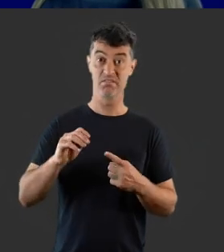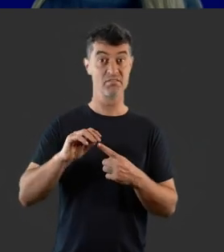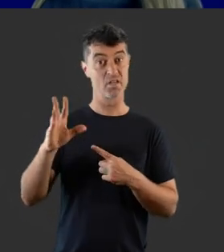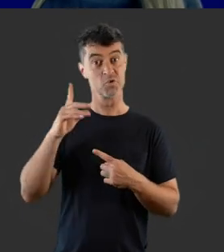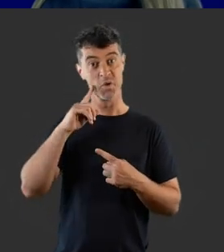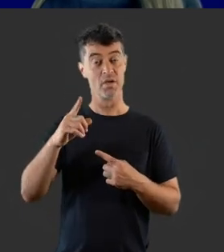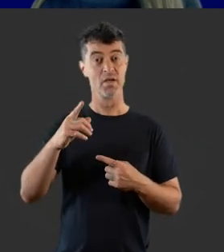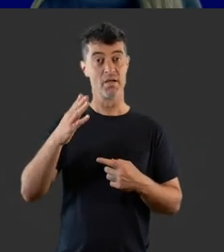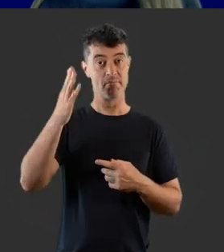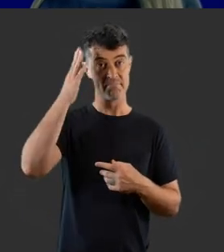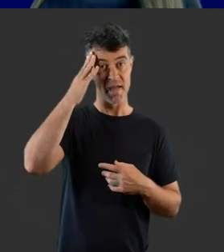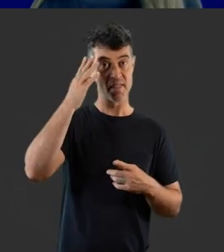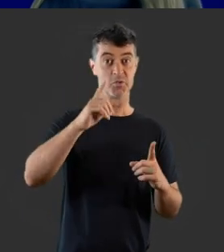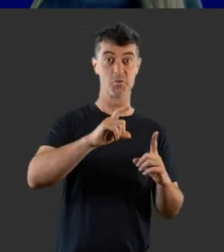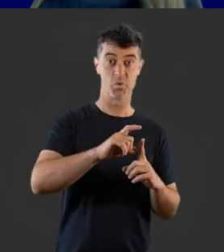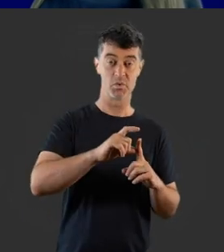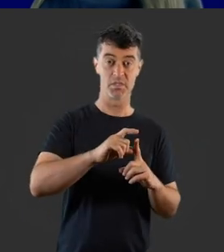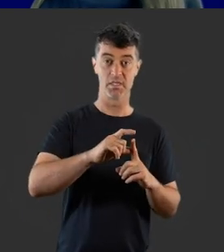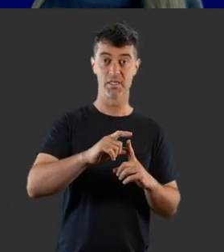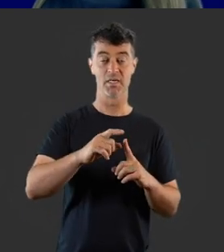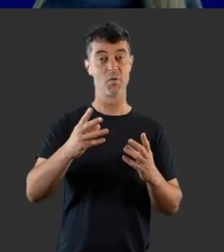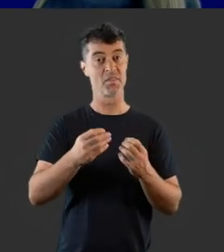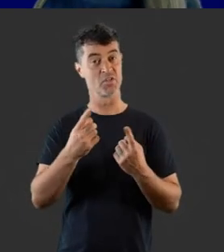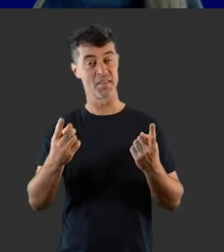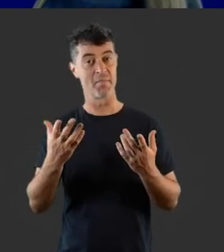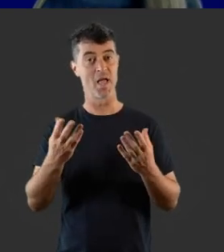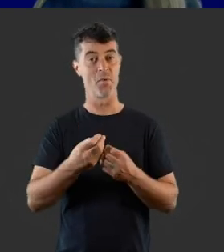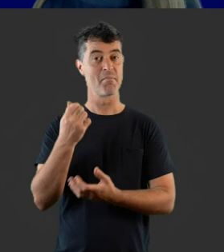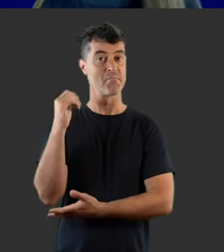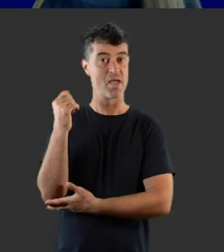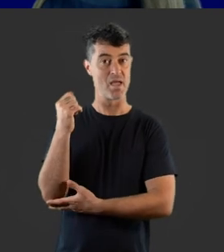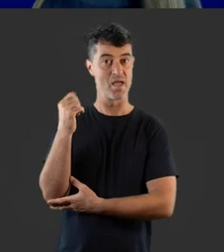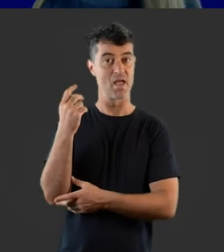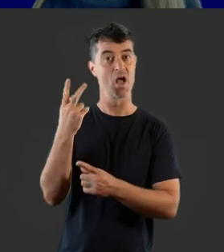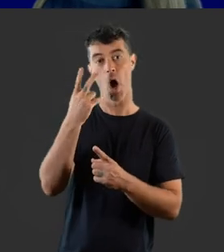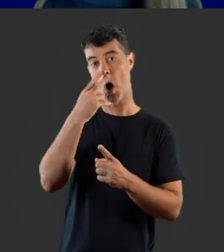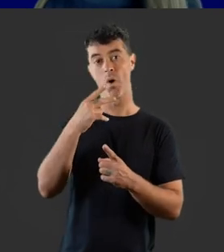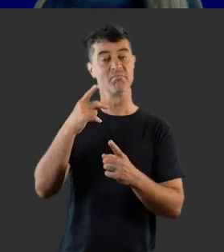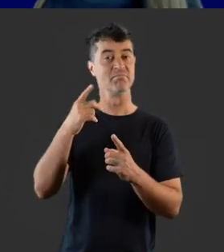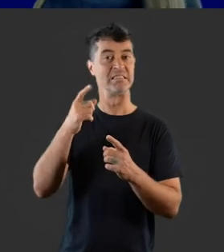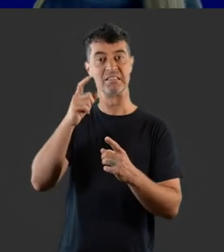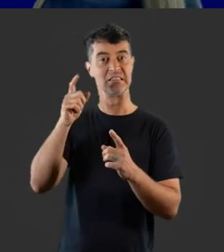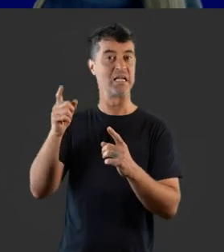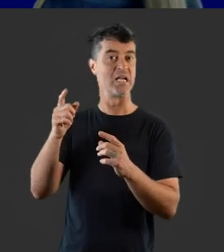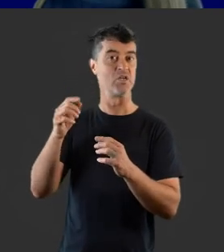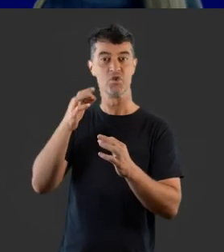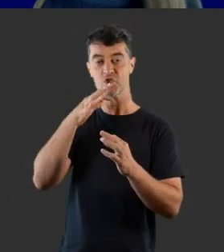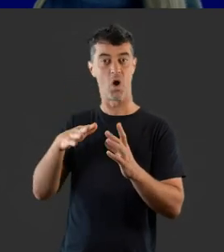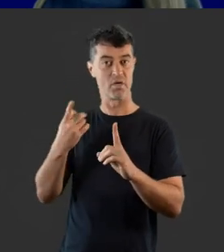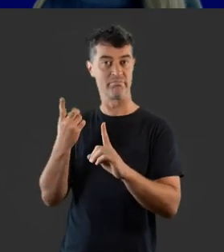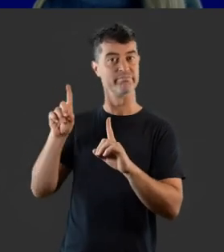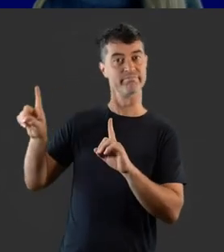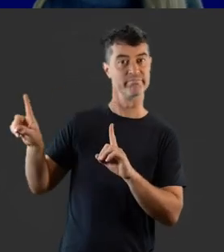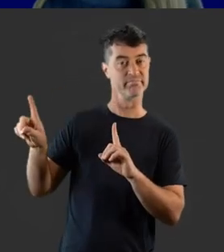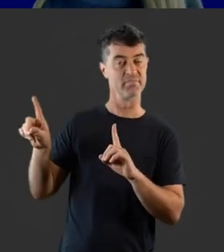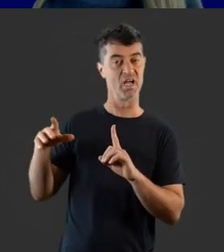Family. This slide pictures a mother and daughter facing each other playing with a teddy bear. Facing away from them, an older